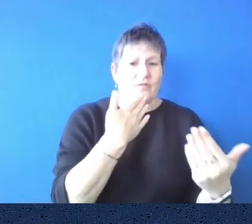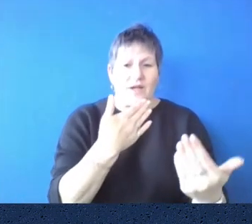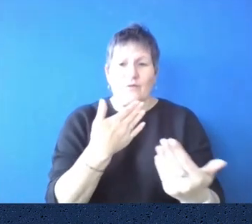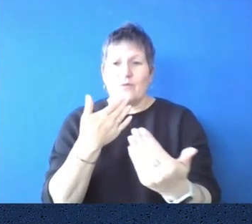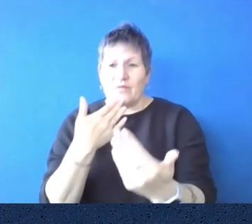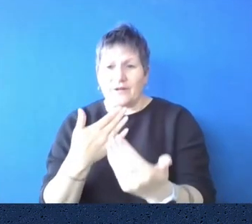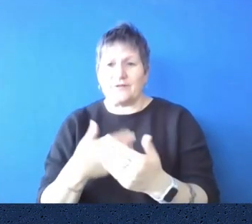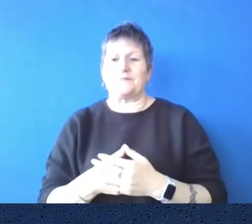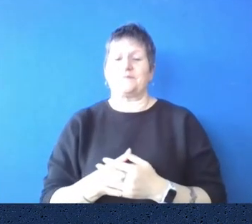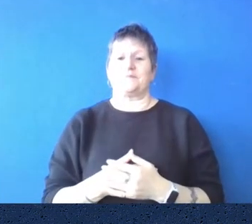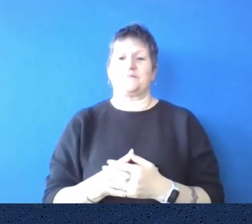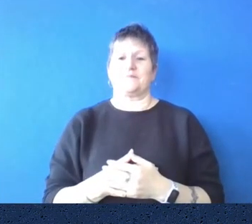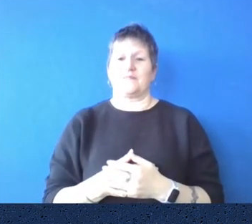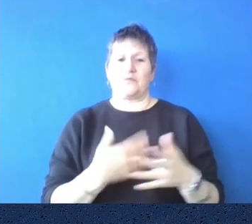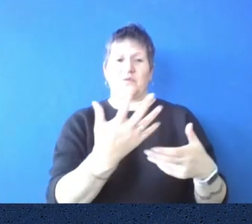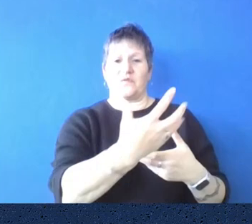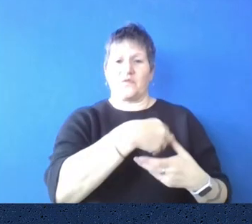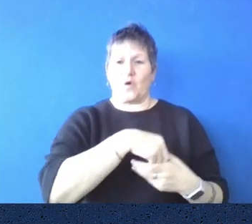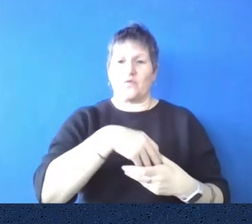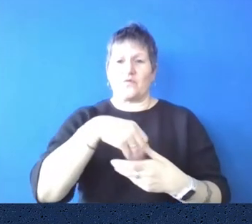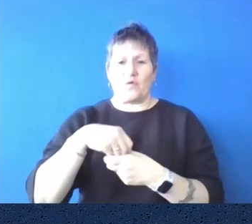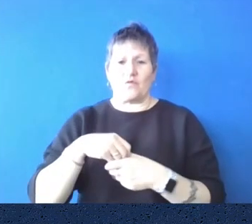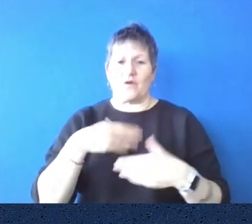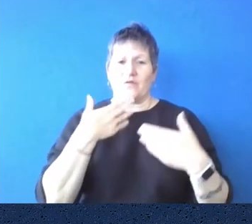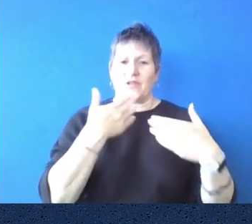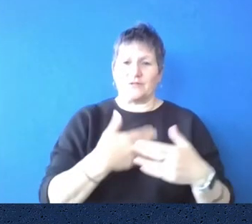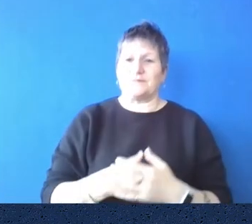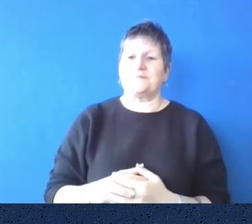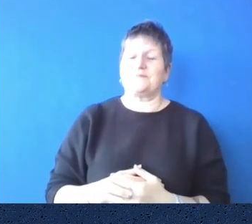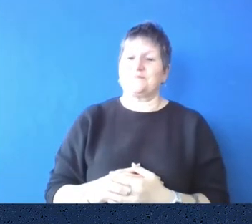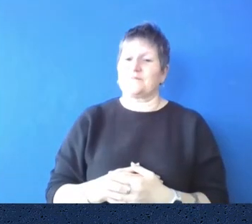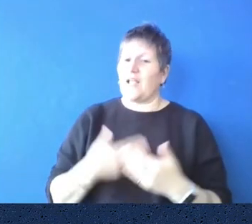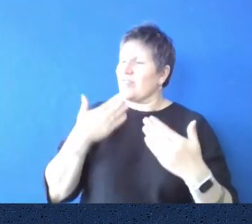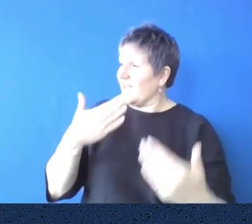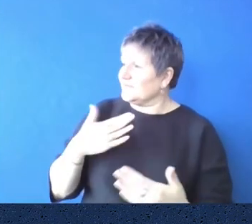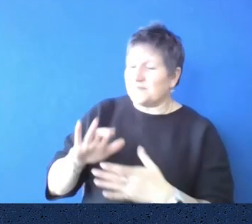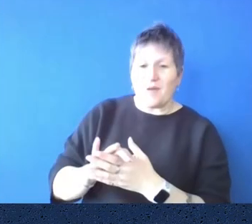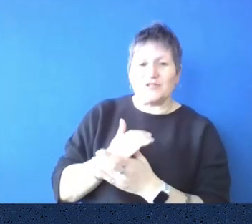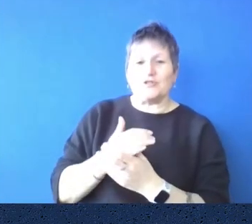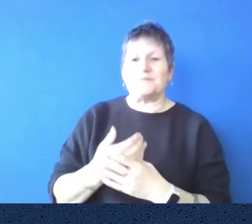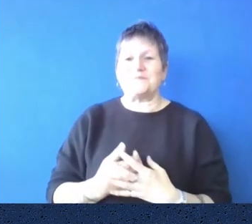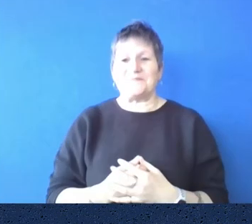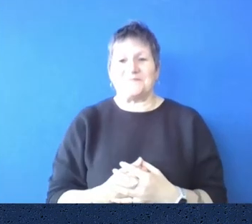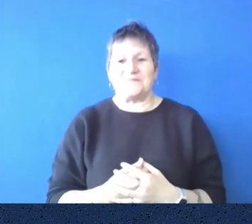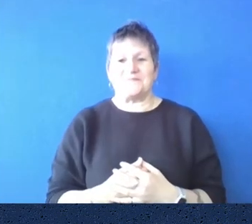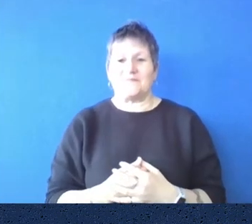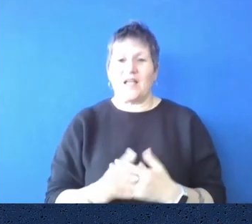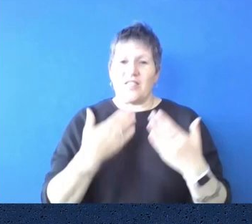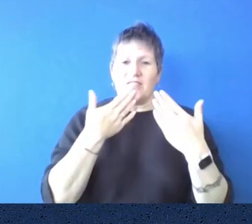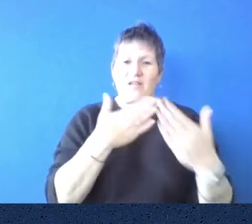Sarah, thank you so much for taking part and talking to us about the library. It's been an absolute pleasure. Thank you to all of the people who,